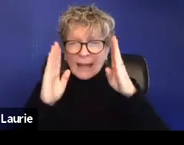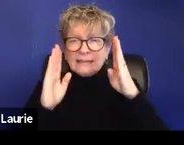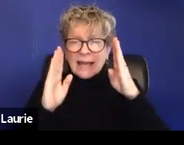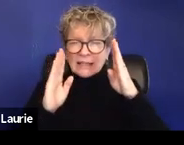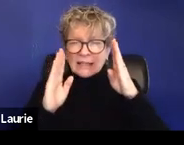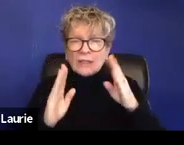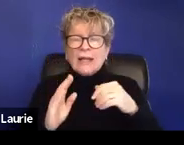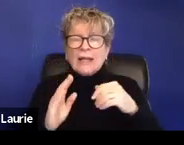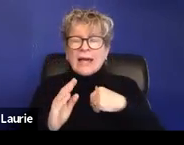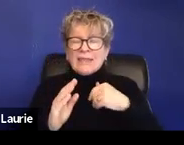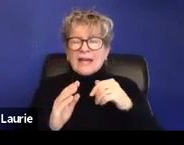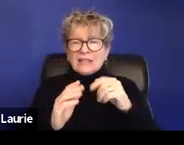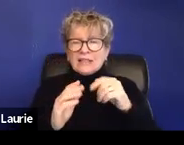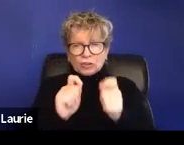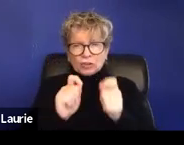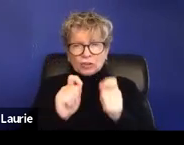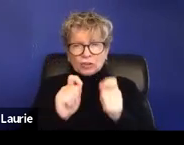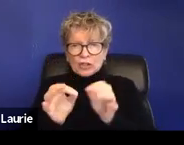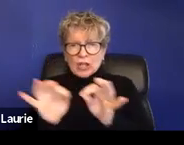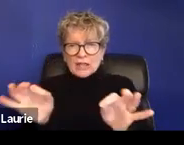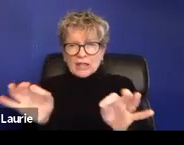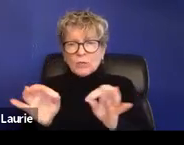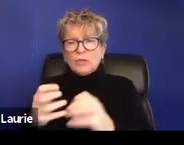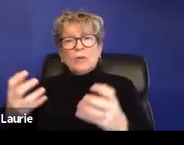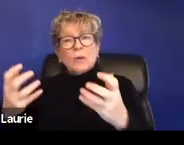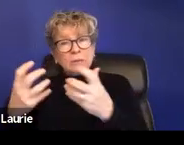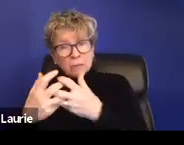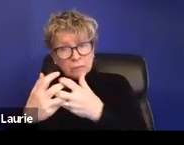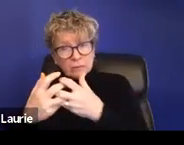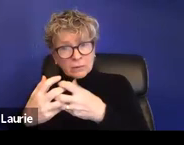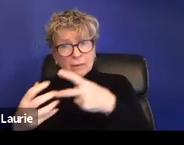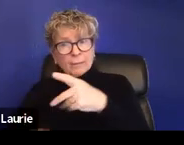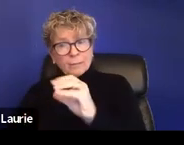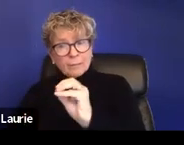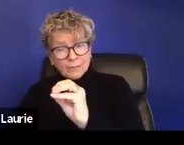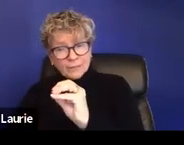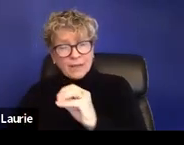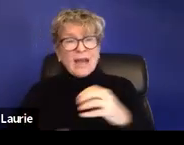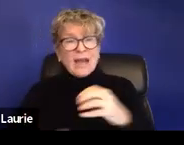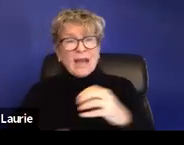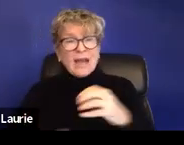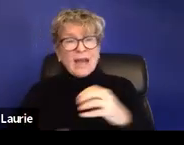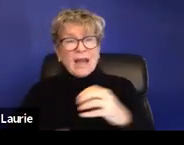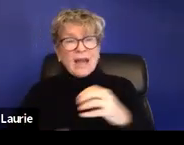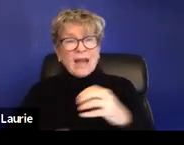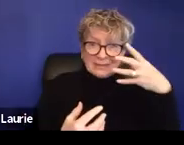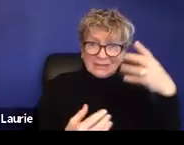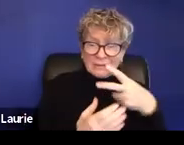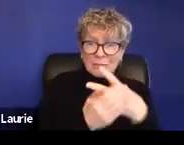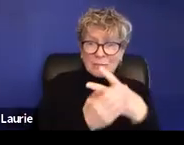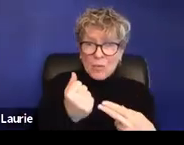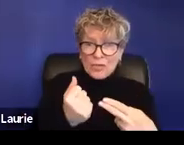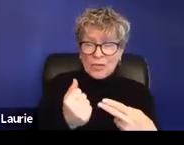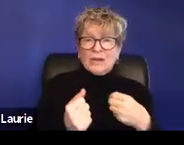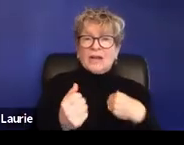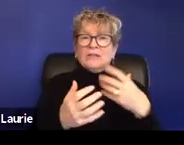rework the language in her domestic violence protection order really ensures that her immigration case